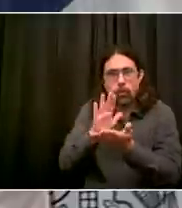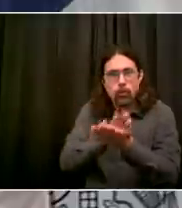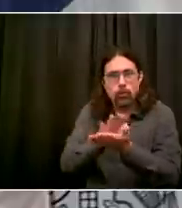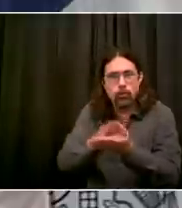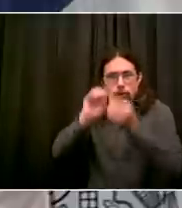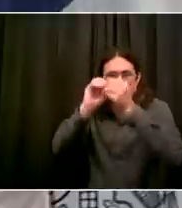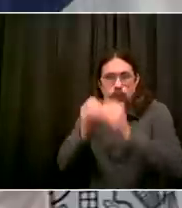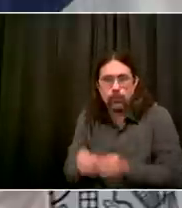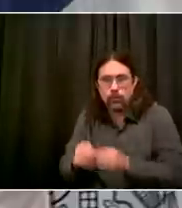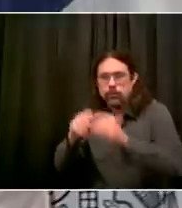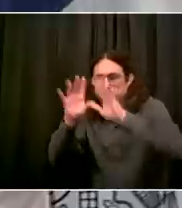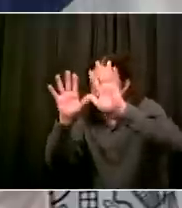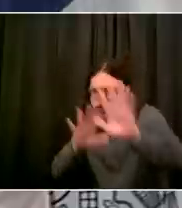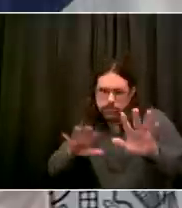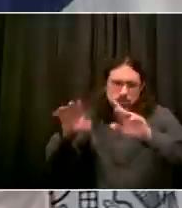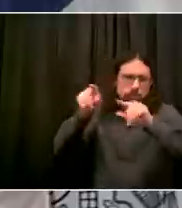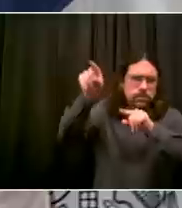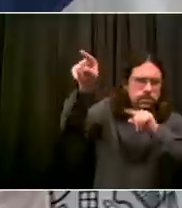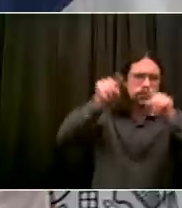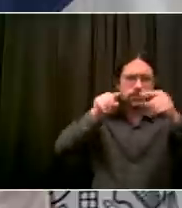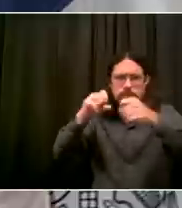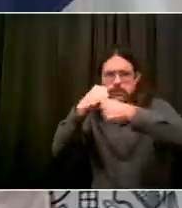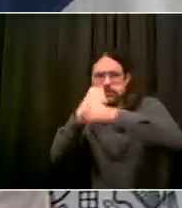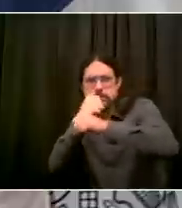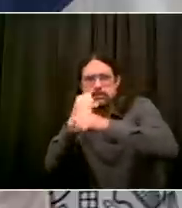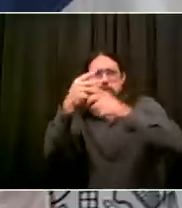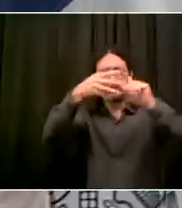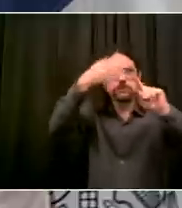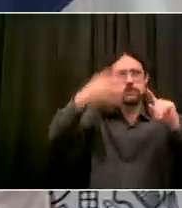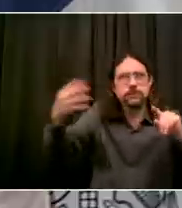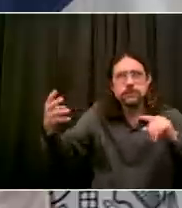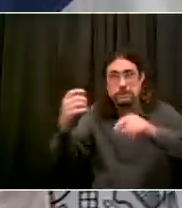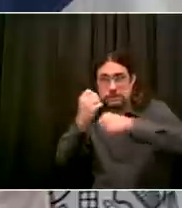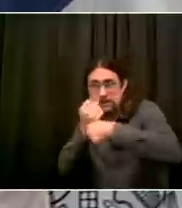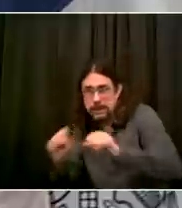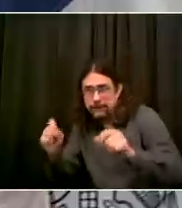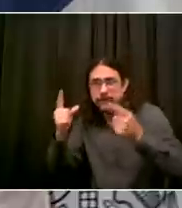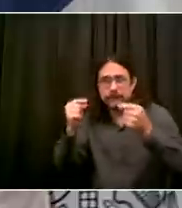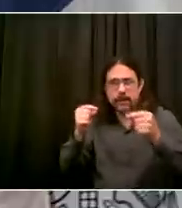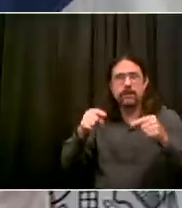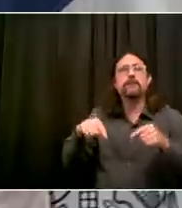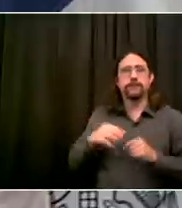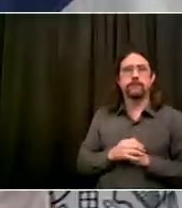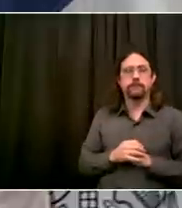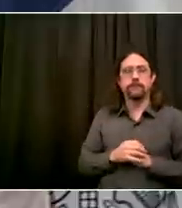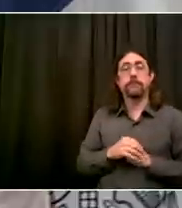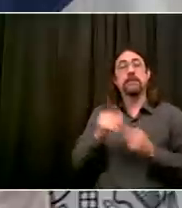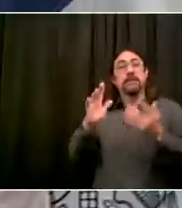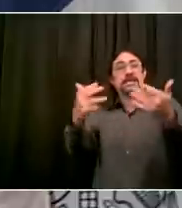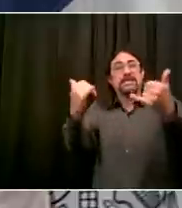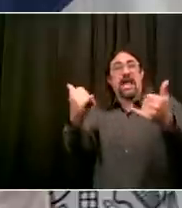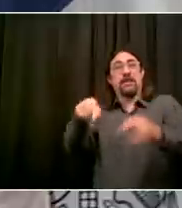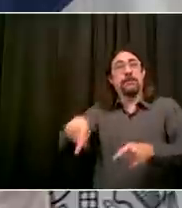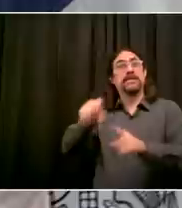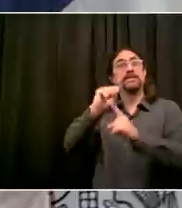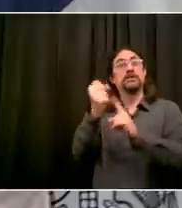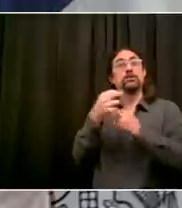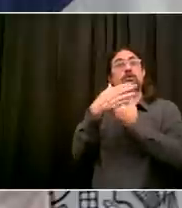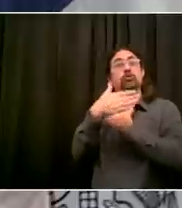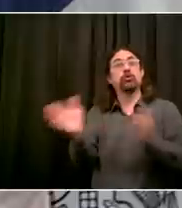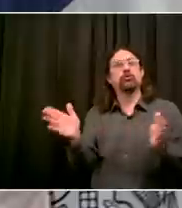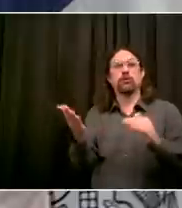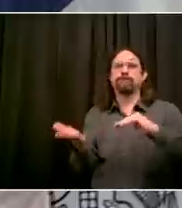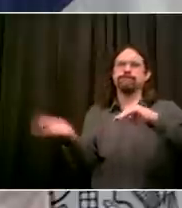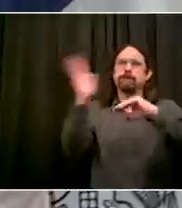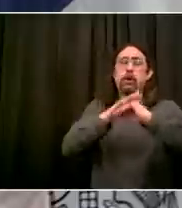of the school community who work in a school in any part of the city but live in those zip codes? And the answer is the same in both cases.